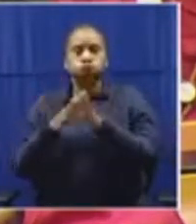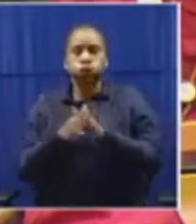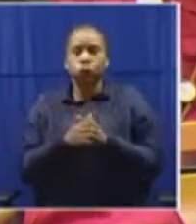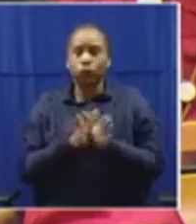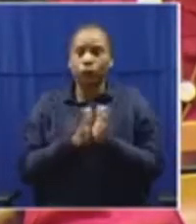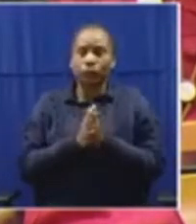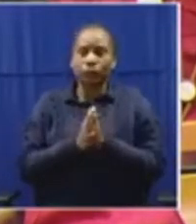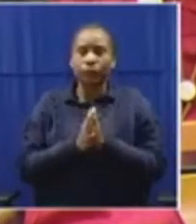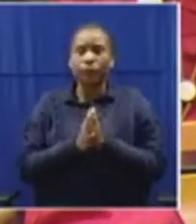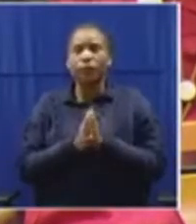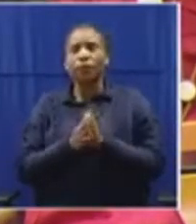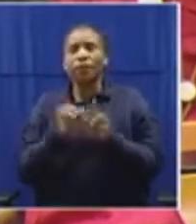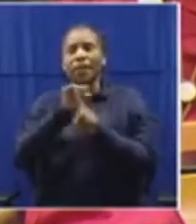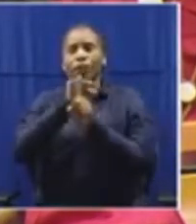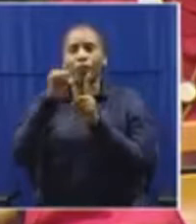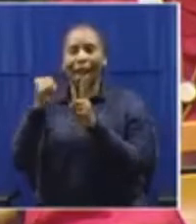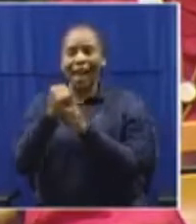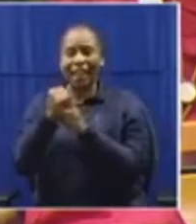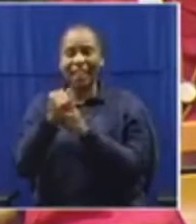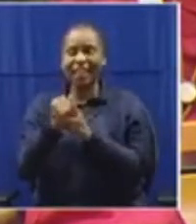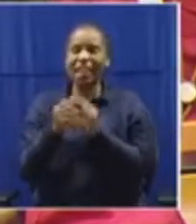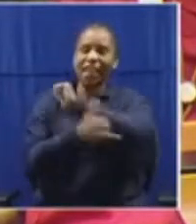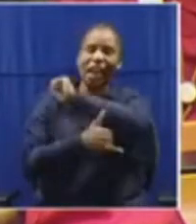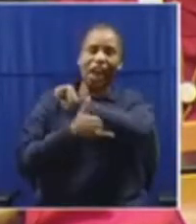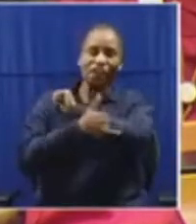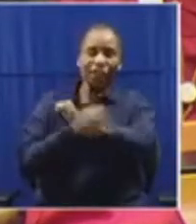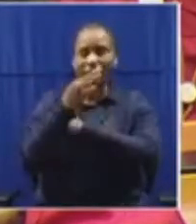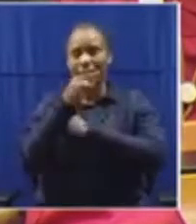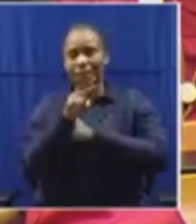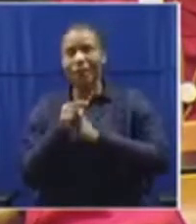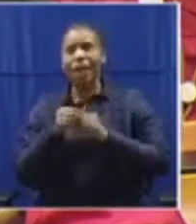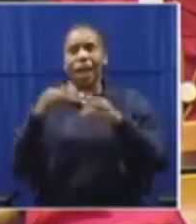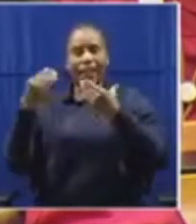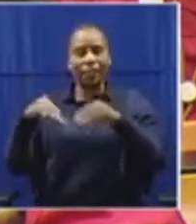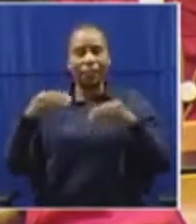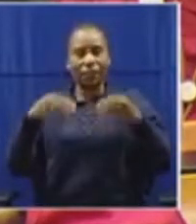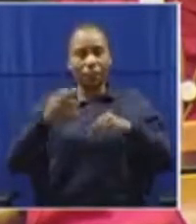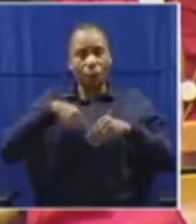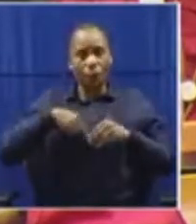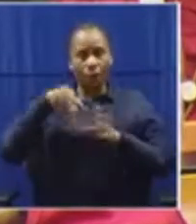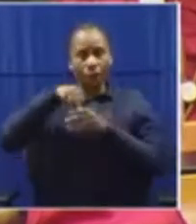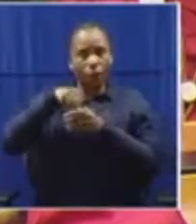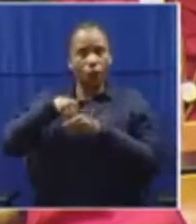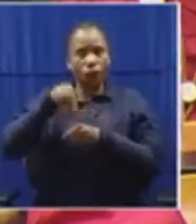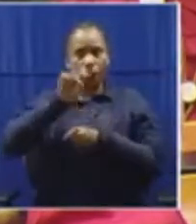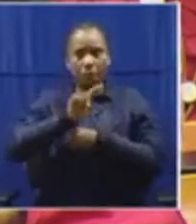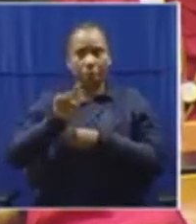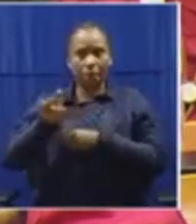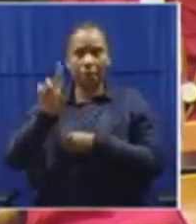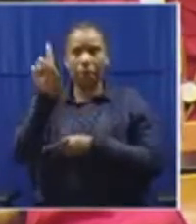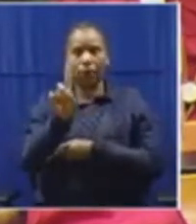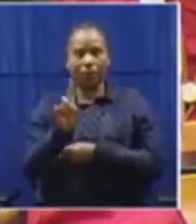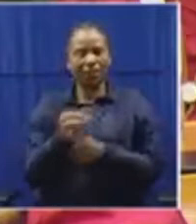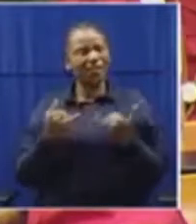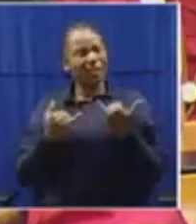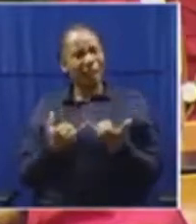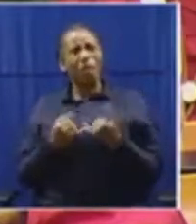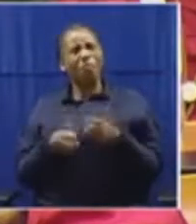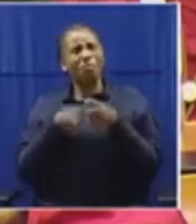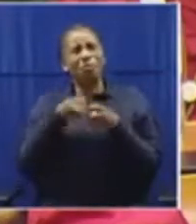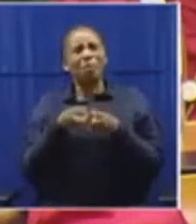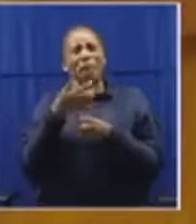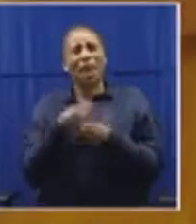country and say these are the activities we're involved in. So now, why do you have a problem in